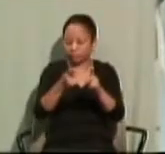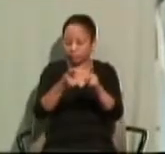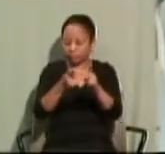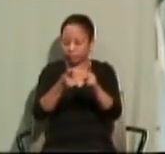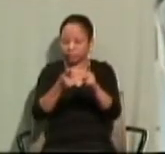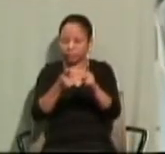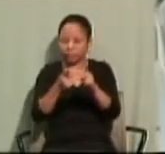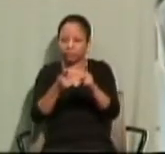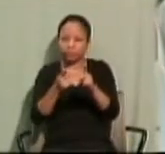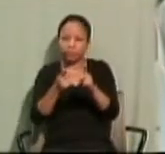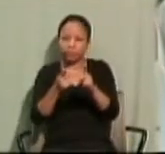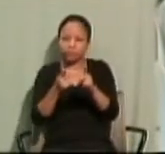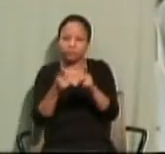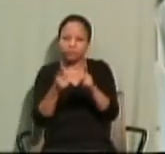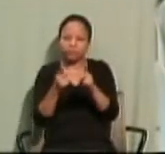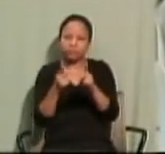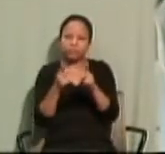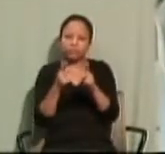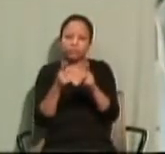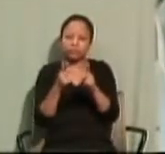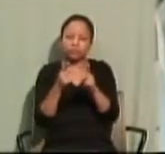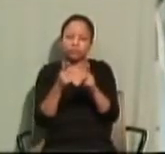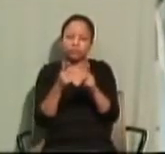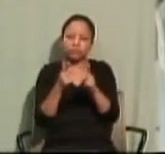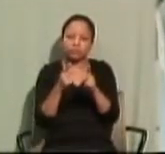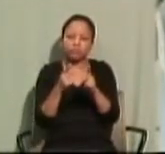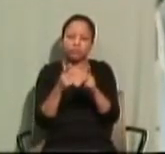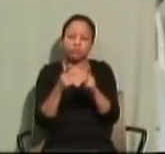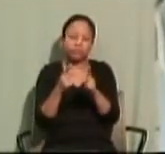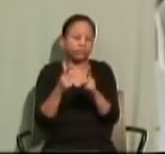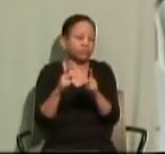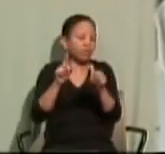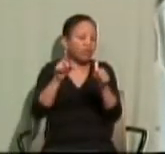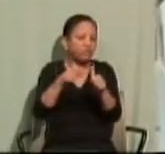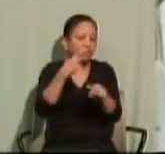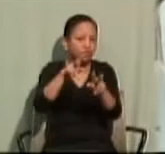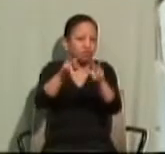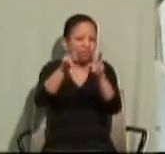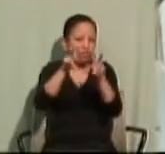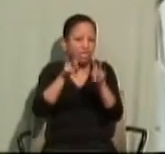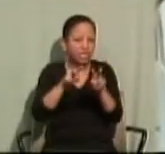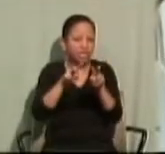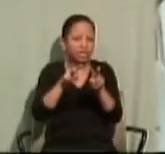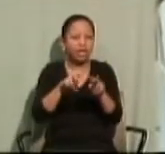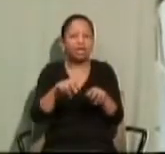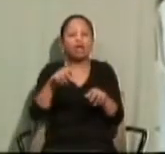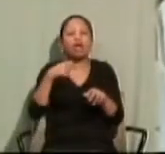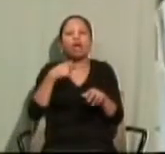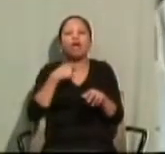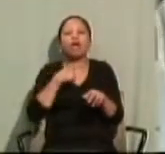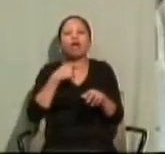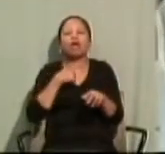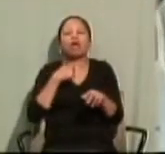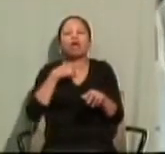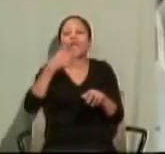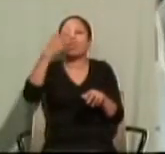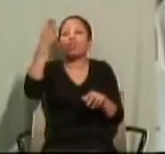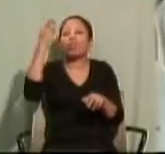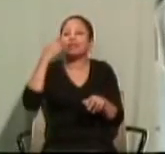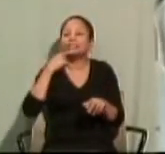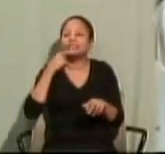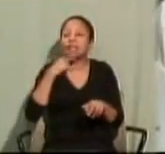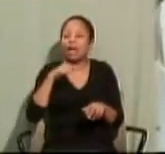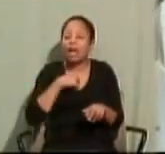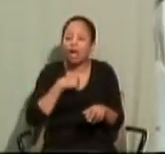That's once more what the prophet Malachi told us. He said, I am sending my messenger to